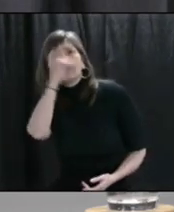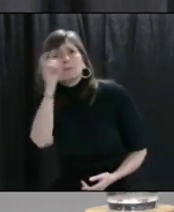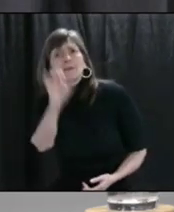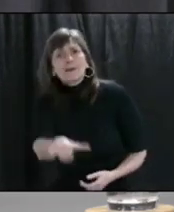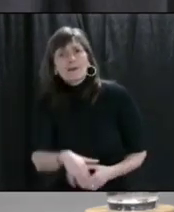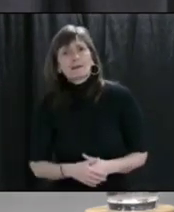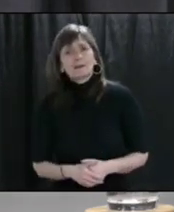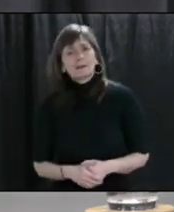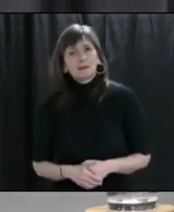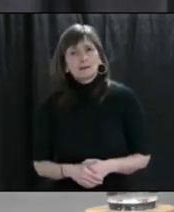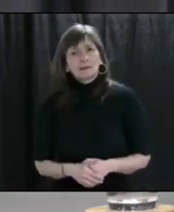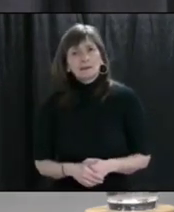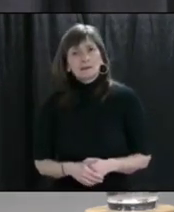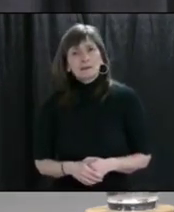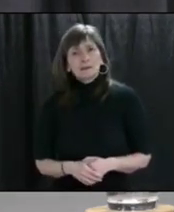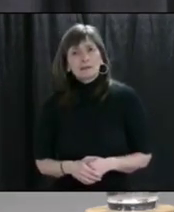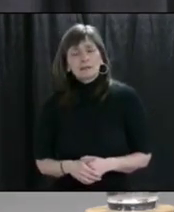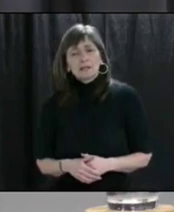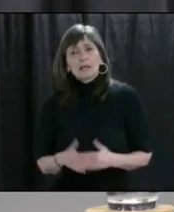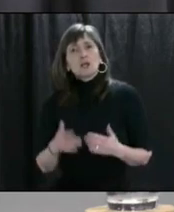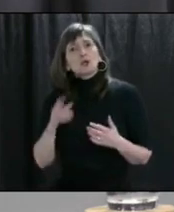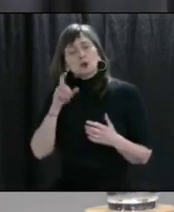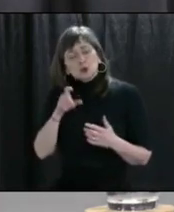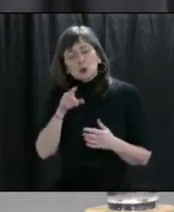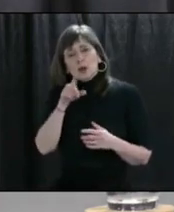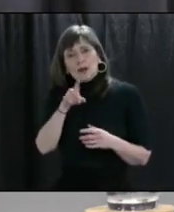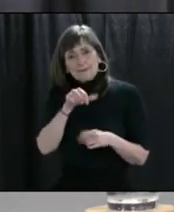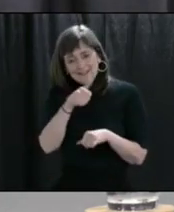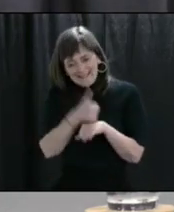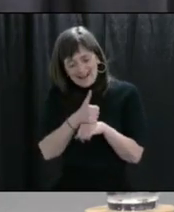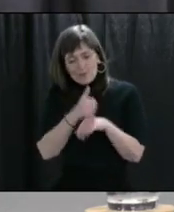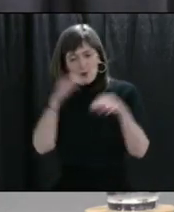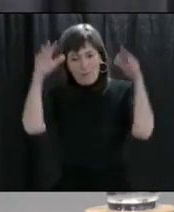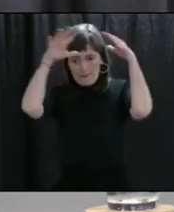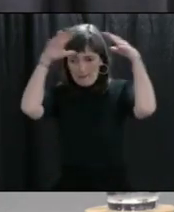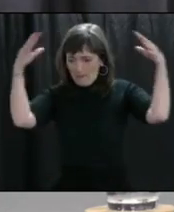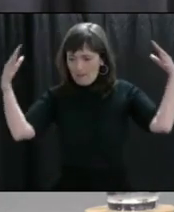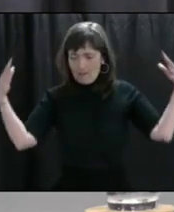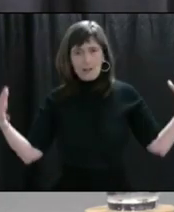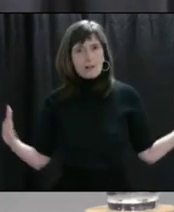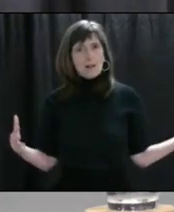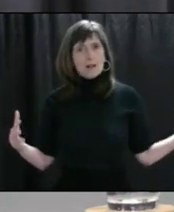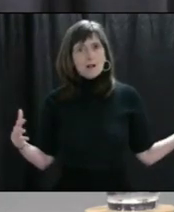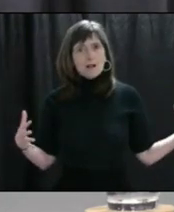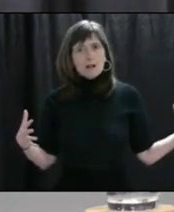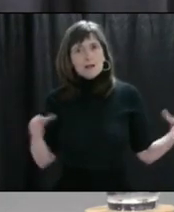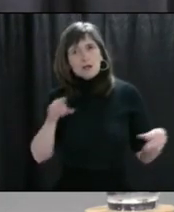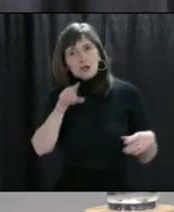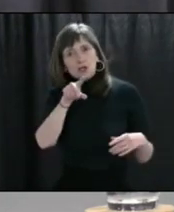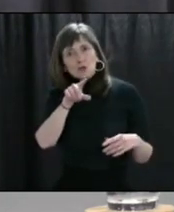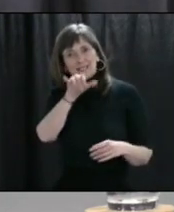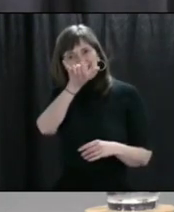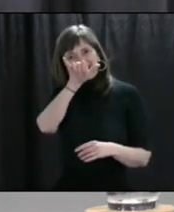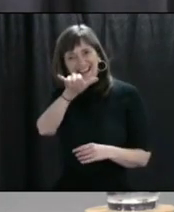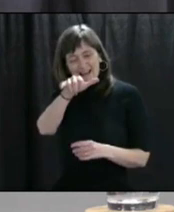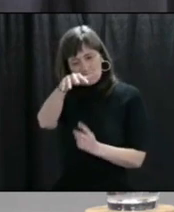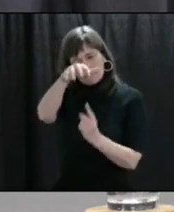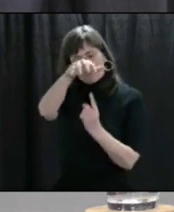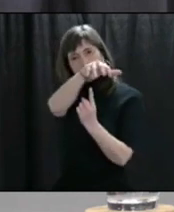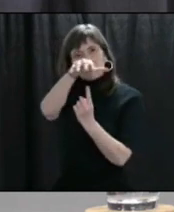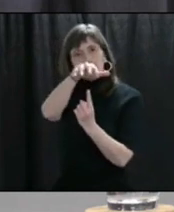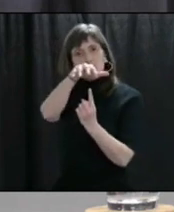sense? Create yourself a bubble of protection. Stay in it and don't burst anybody